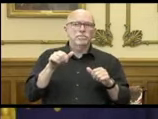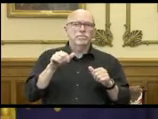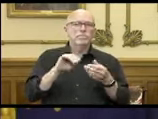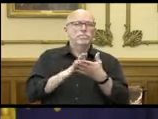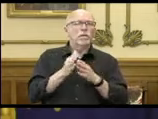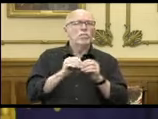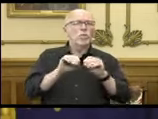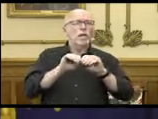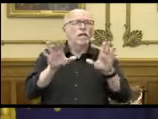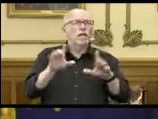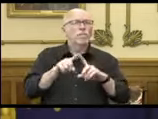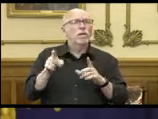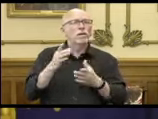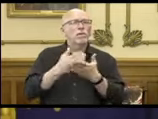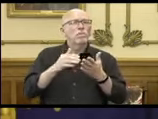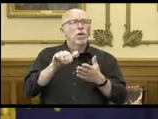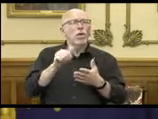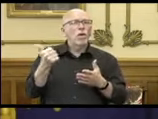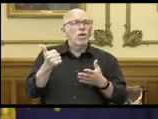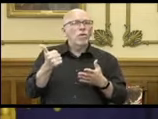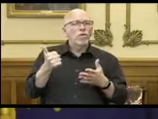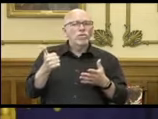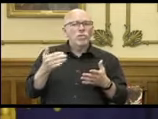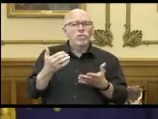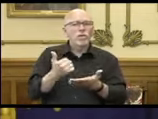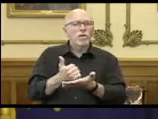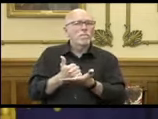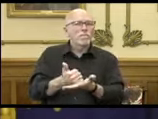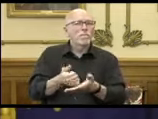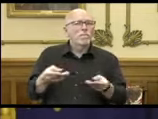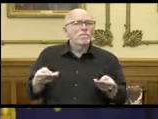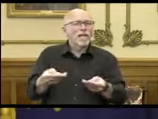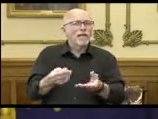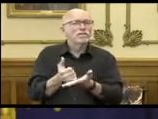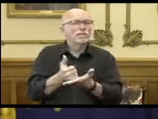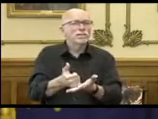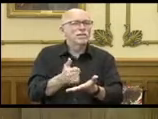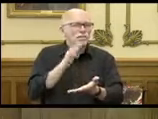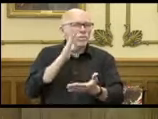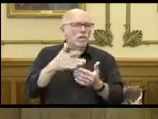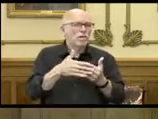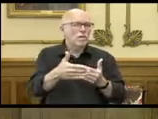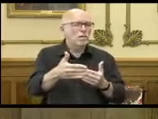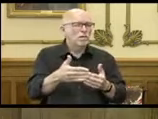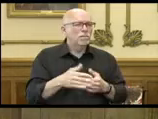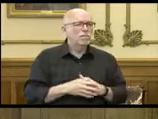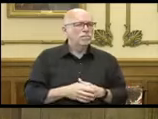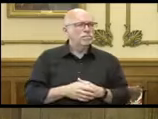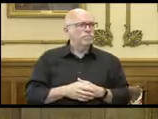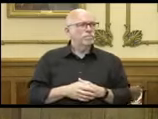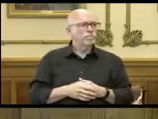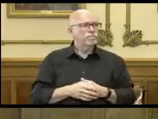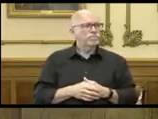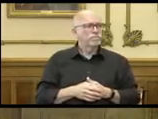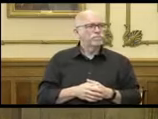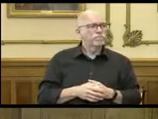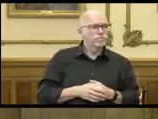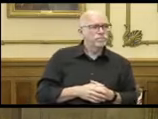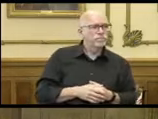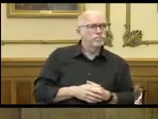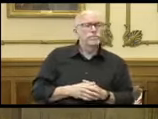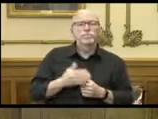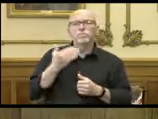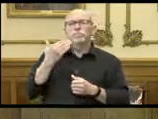more clear about this, but some other mediation assistance that will come to bear on this front as well. Yeah. Thank you, Governor.